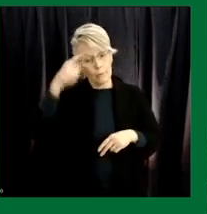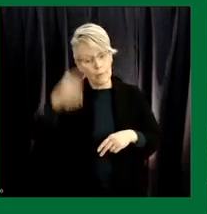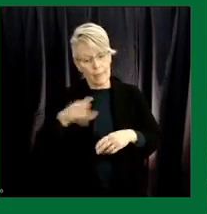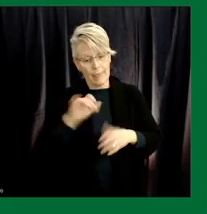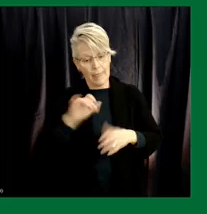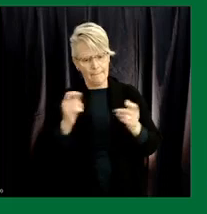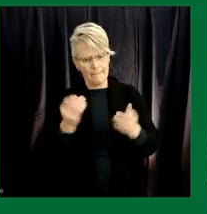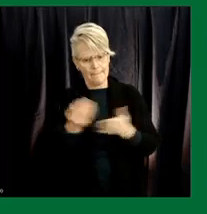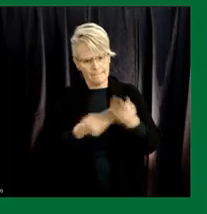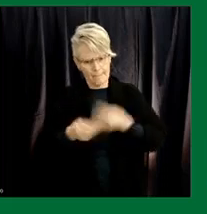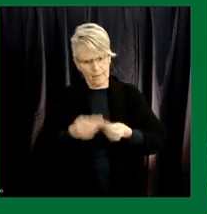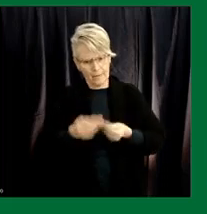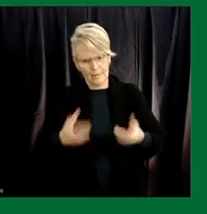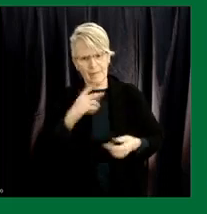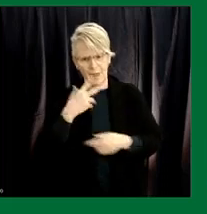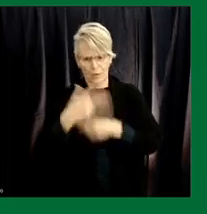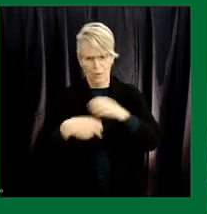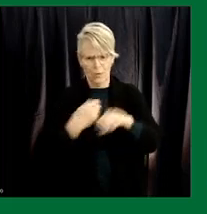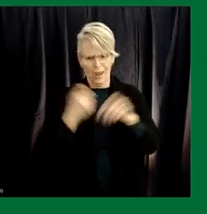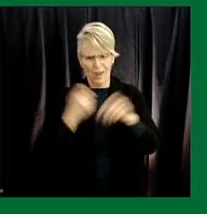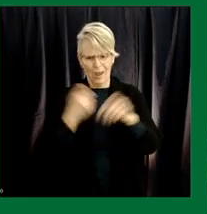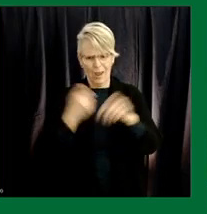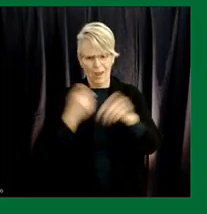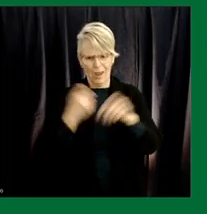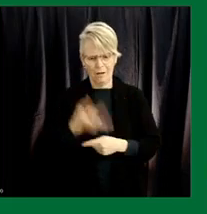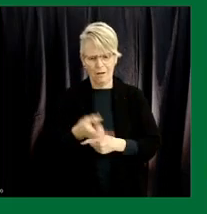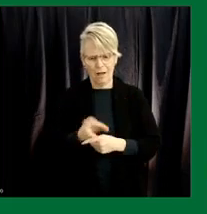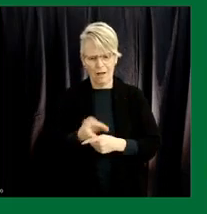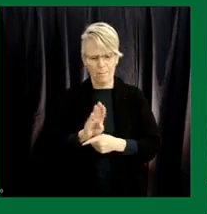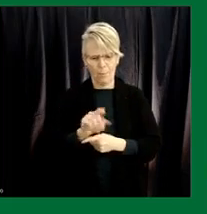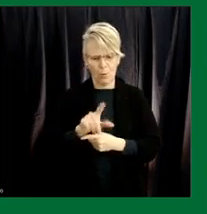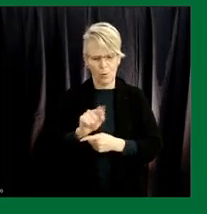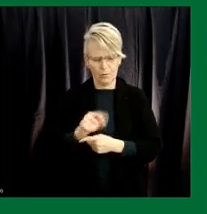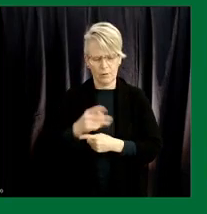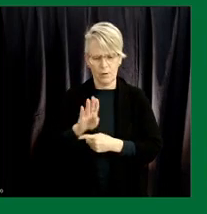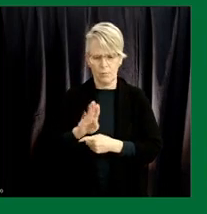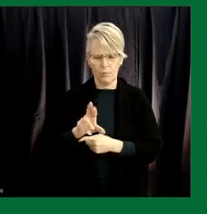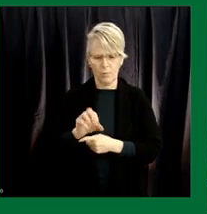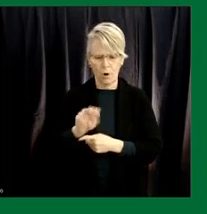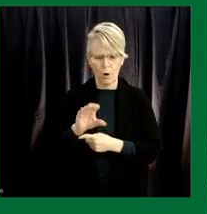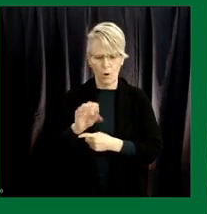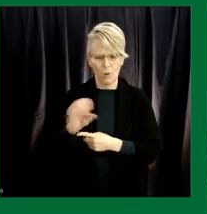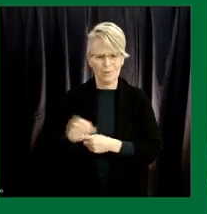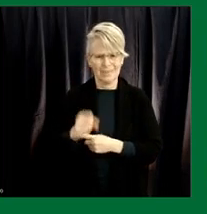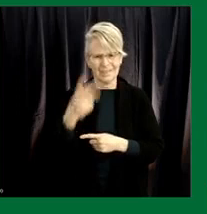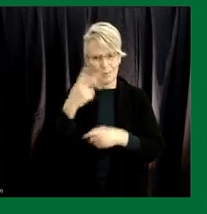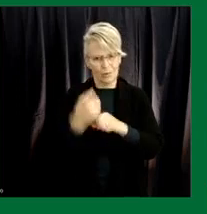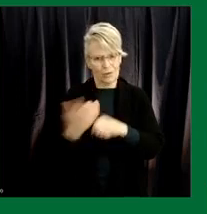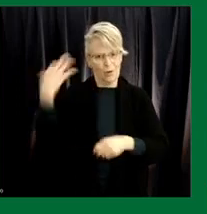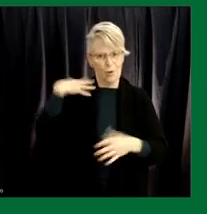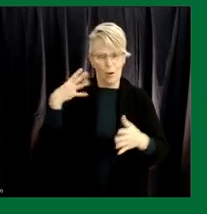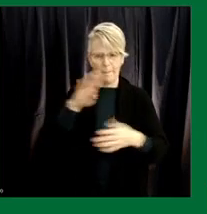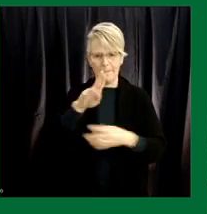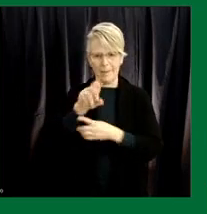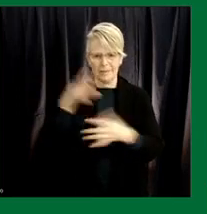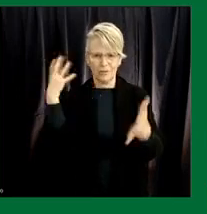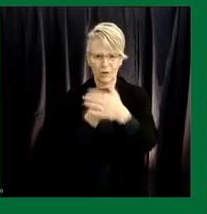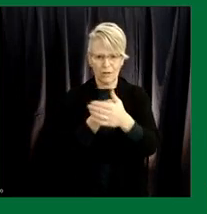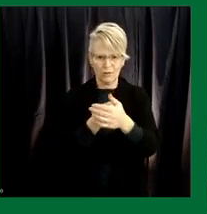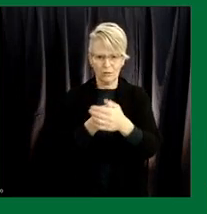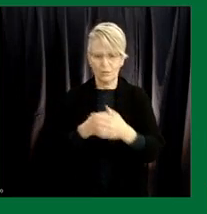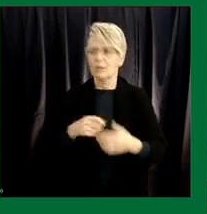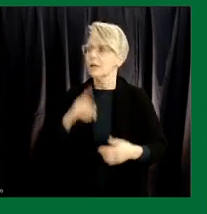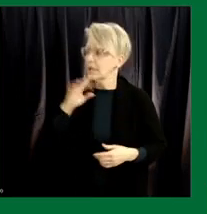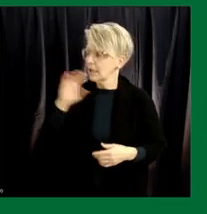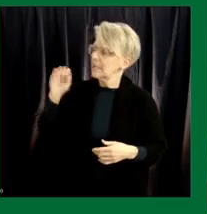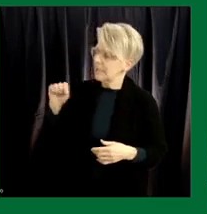of the humboldt broncos collision do you have any intention to change that uh no i understand that the you know the the the